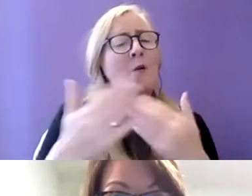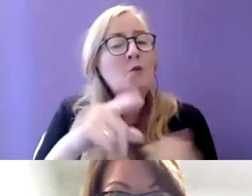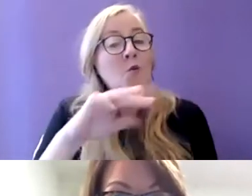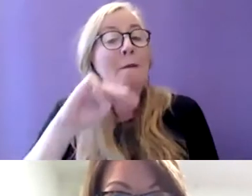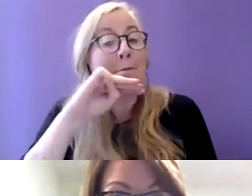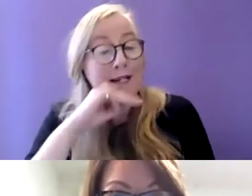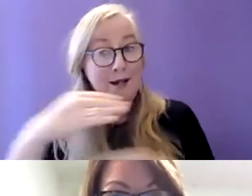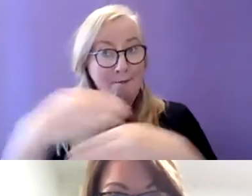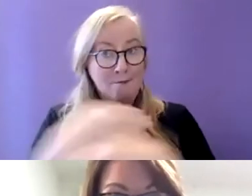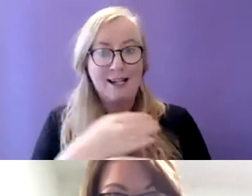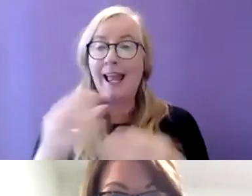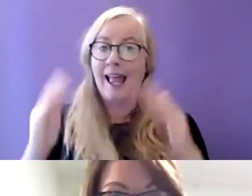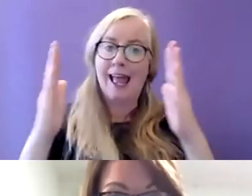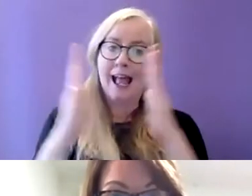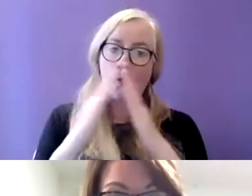a housing need